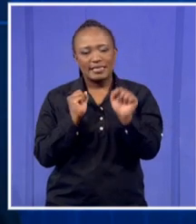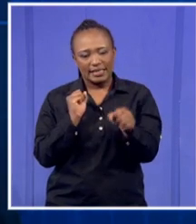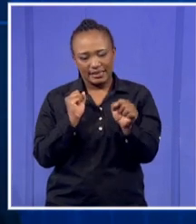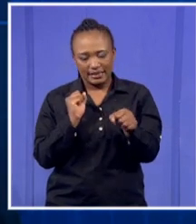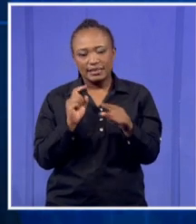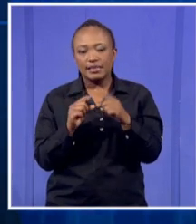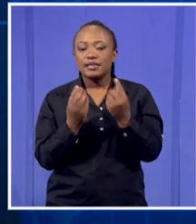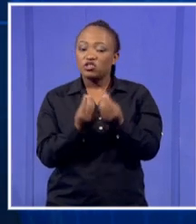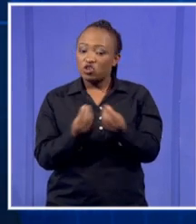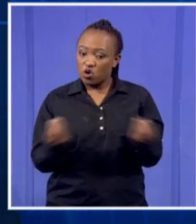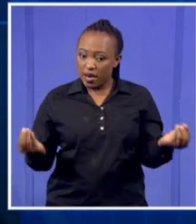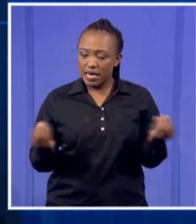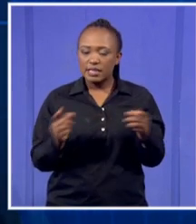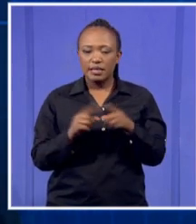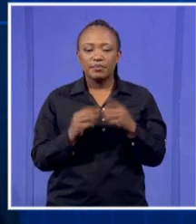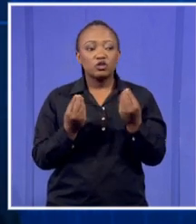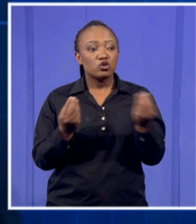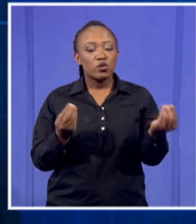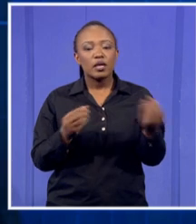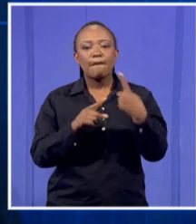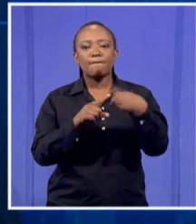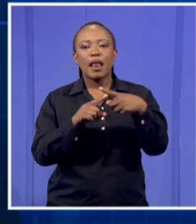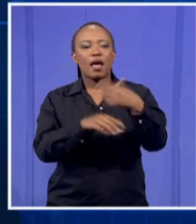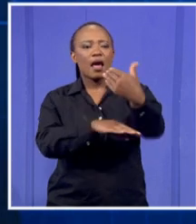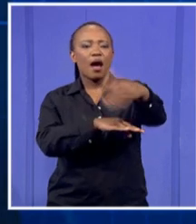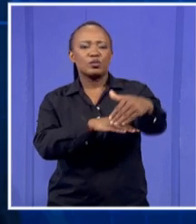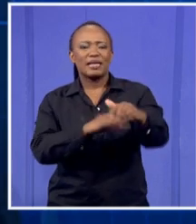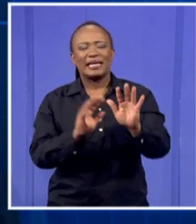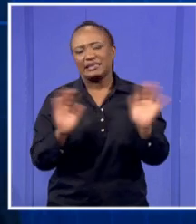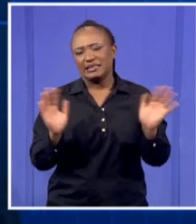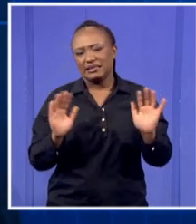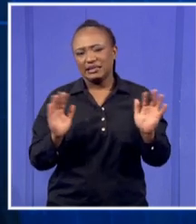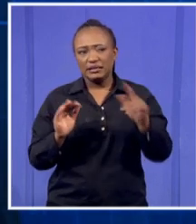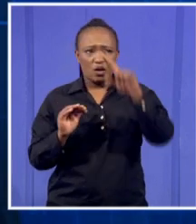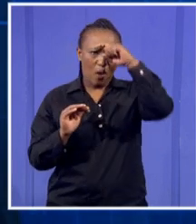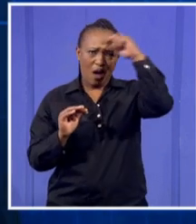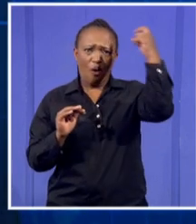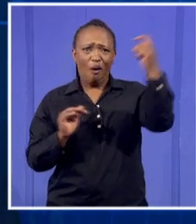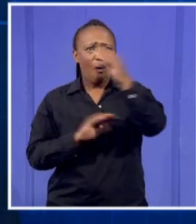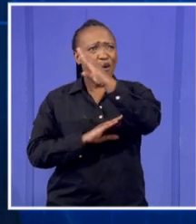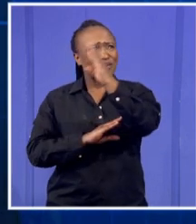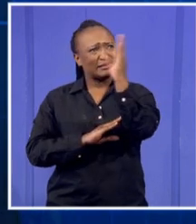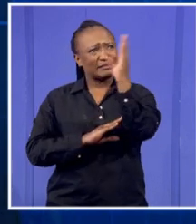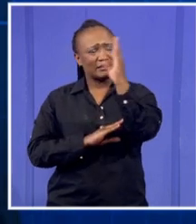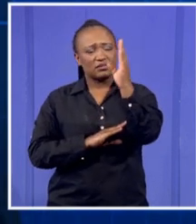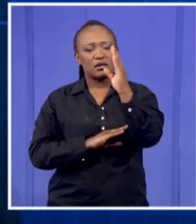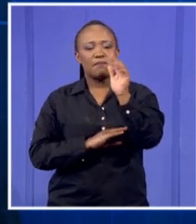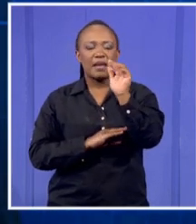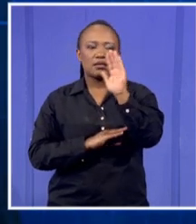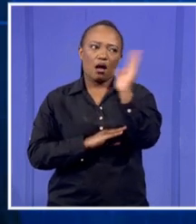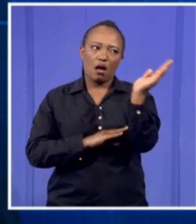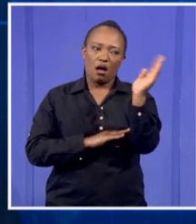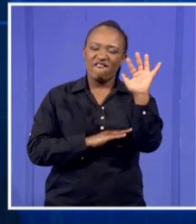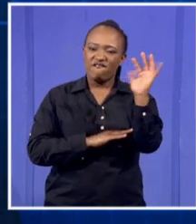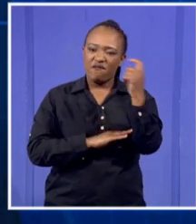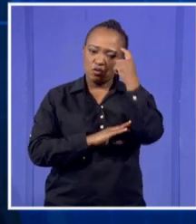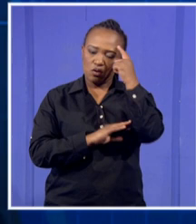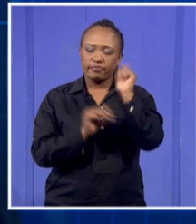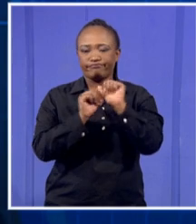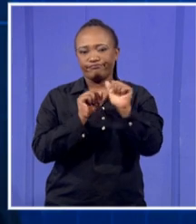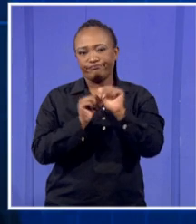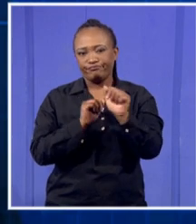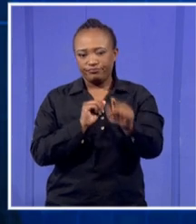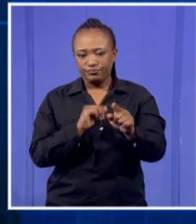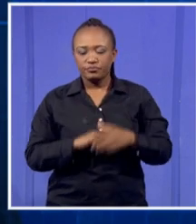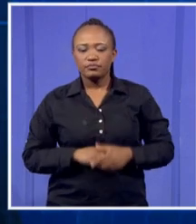children as well. Don't let your kids play outside at the hottest time of the day. Usually around five o'clock in the afternoon should be much better.